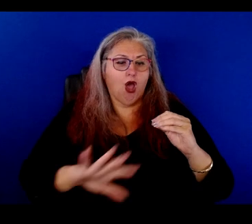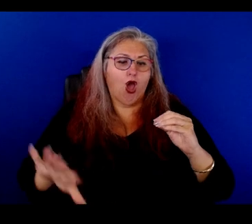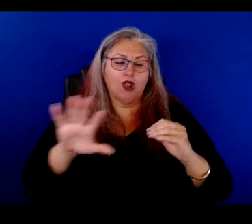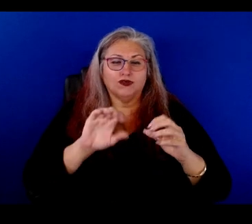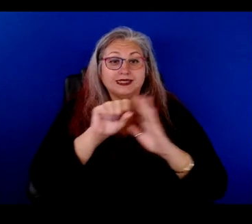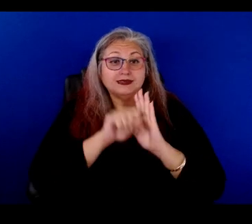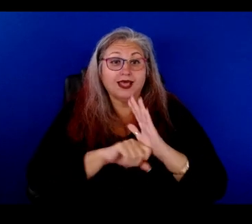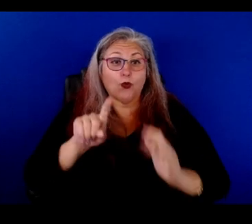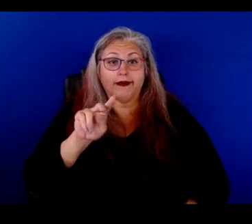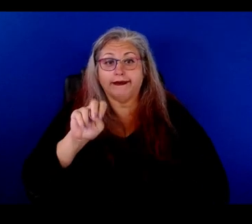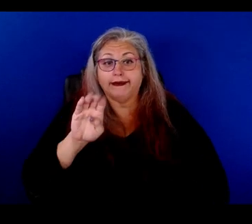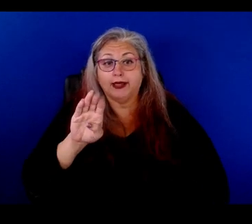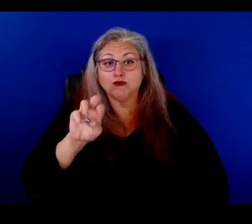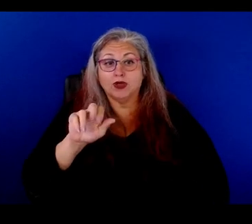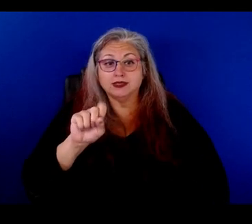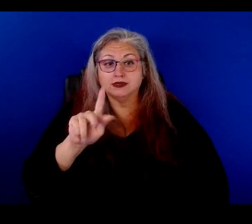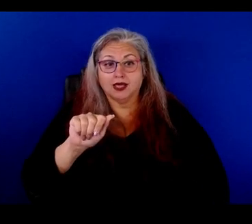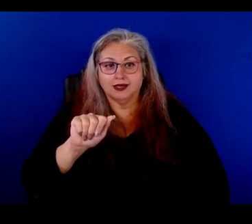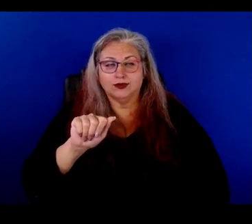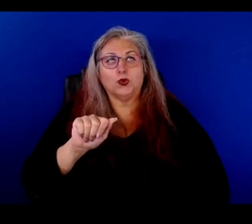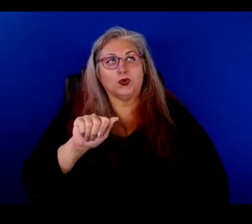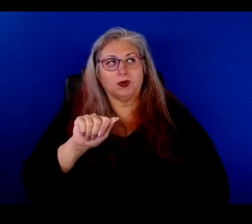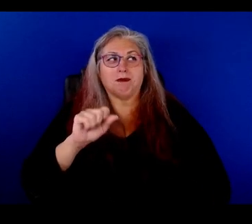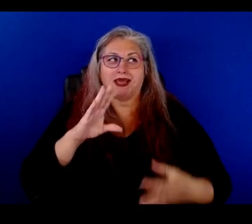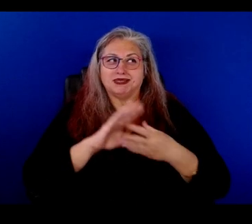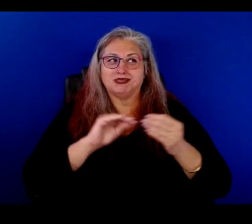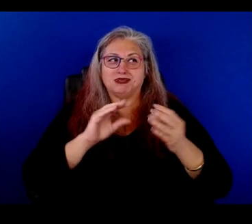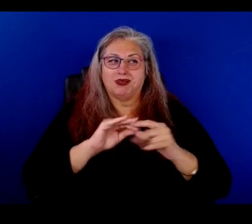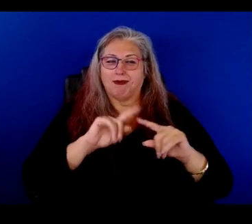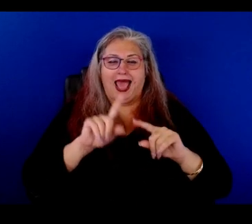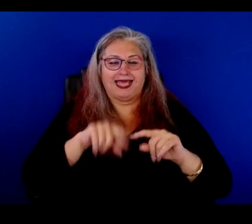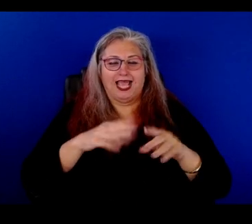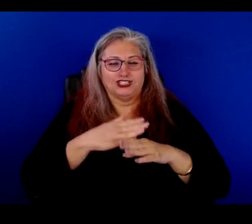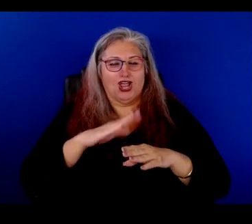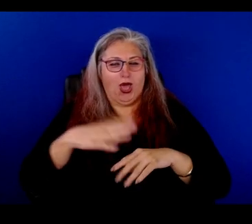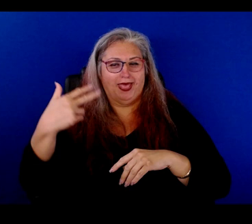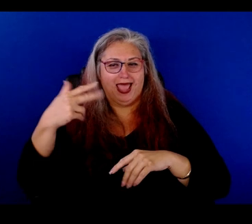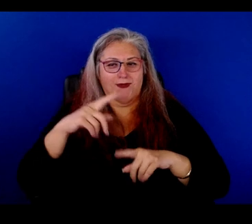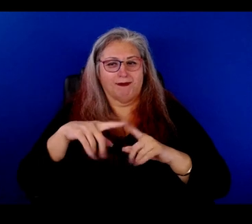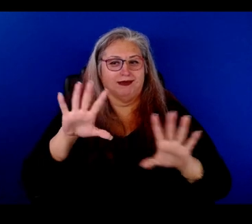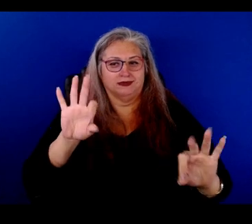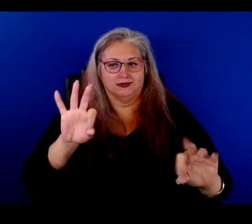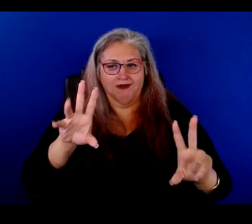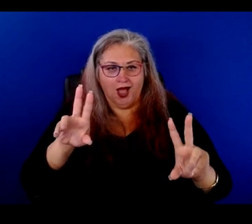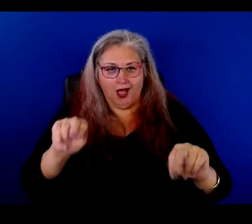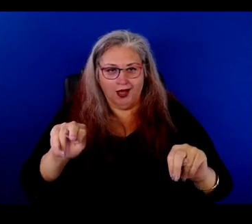Nebraska. There are some stories there that we'll have to say that off camera, but that was very much fun.